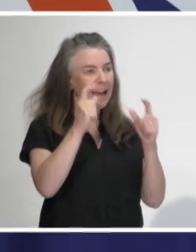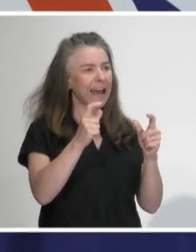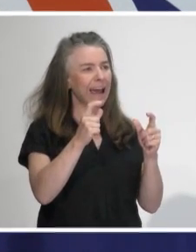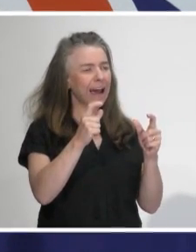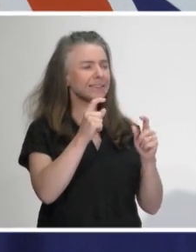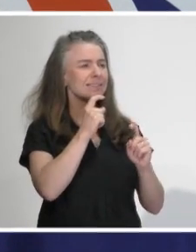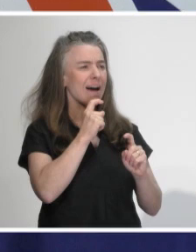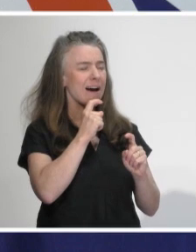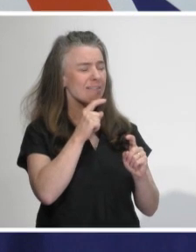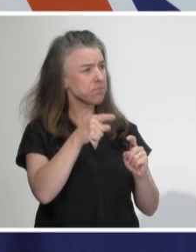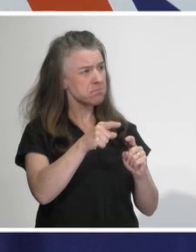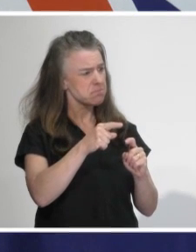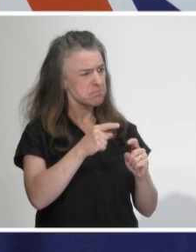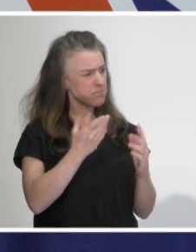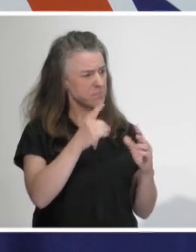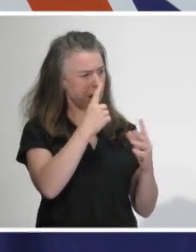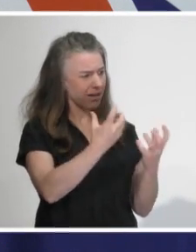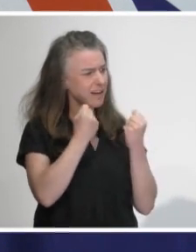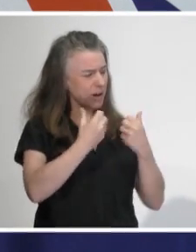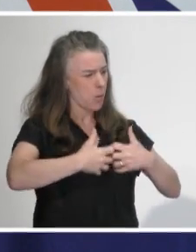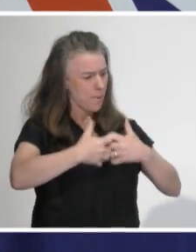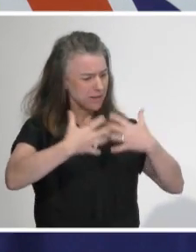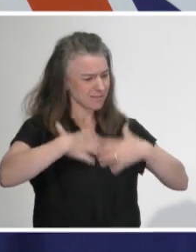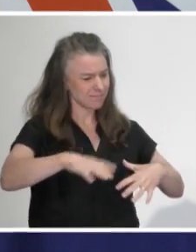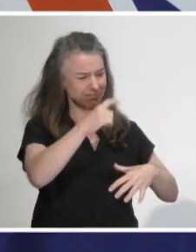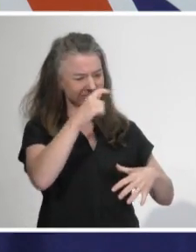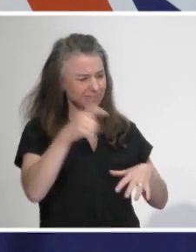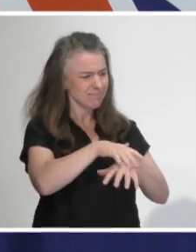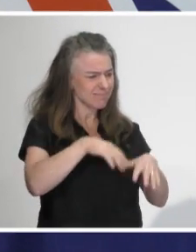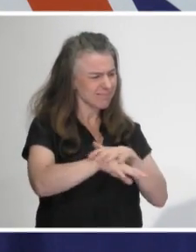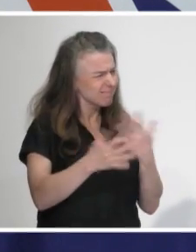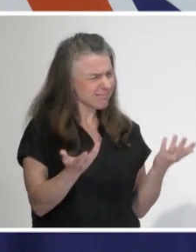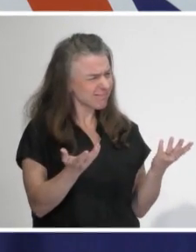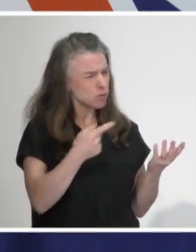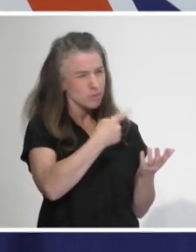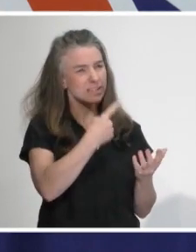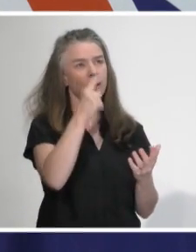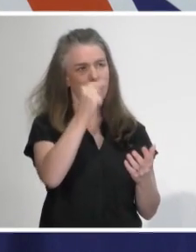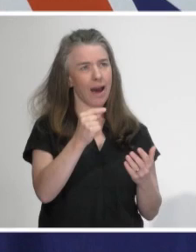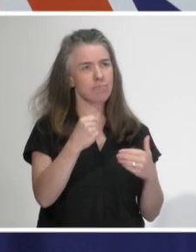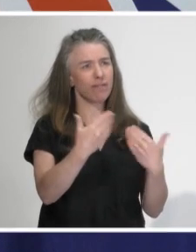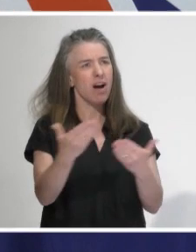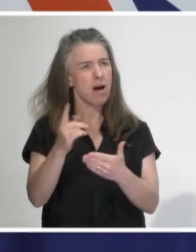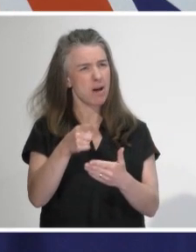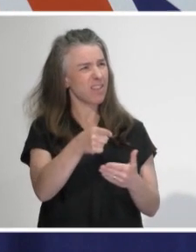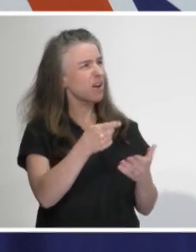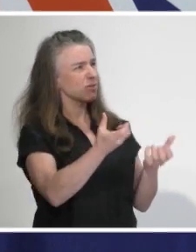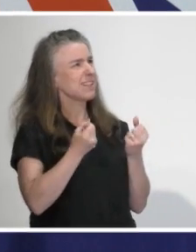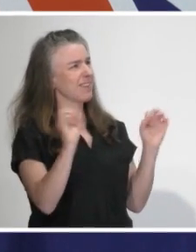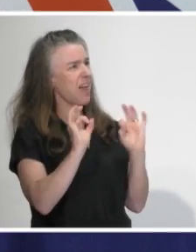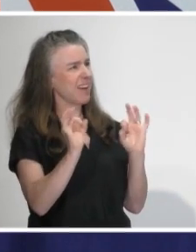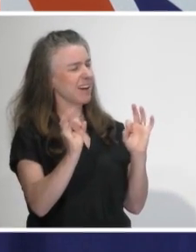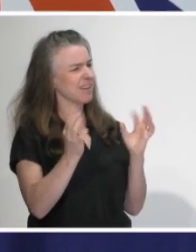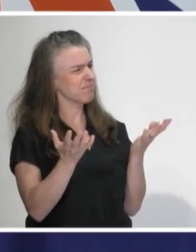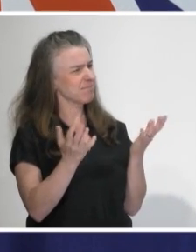on March 31 that they would be able to access it. Why is this still happening? What I am confident in is